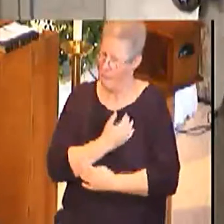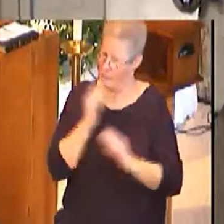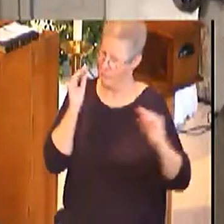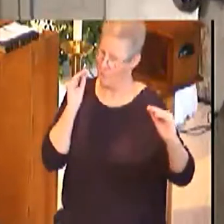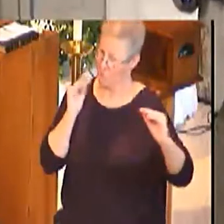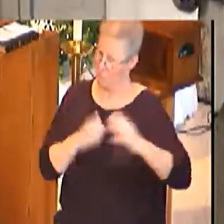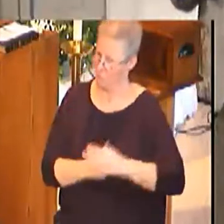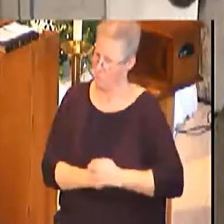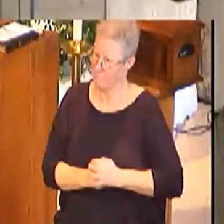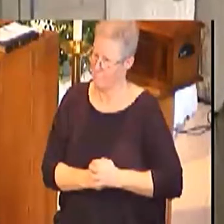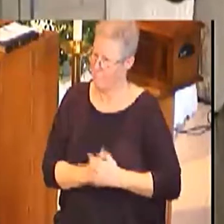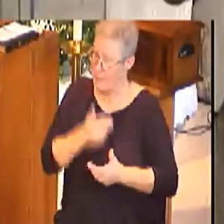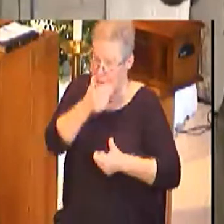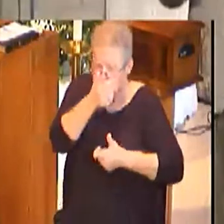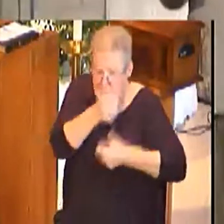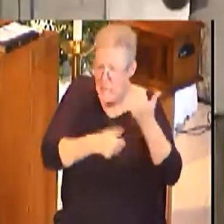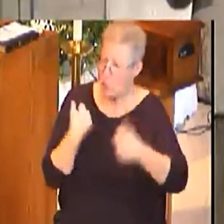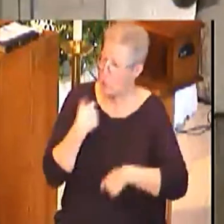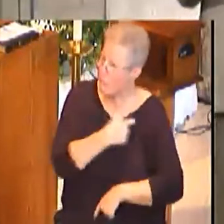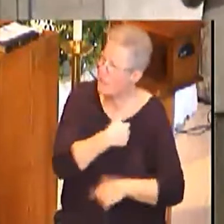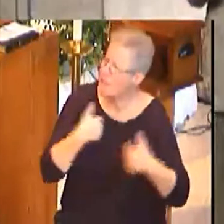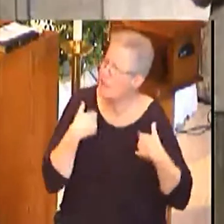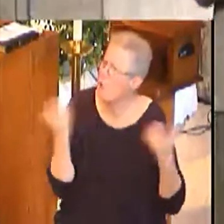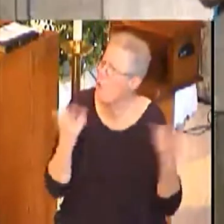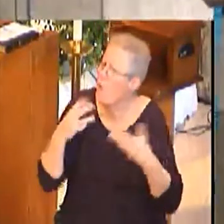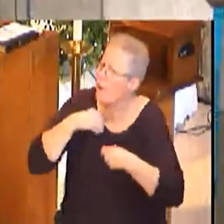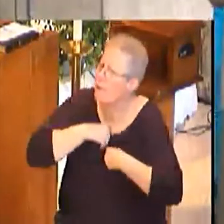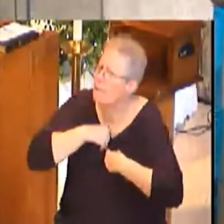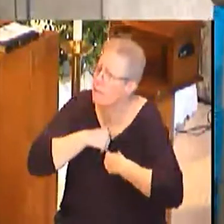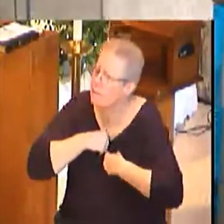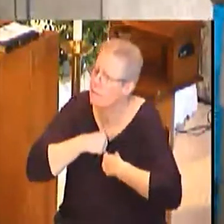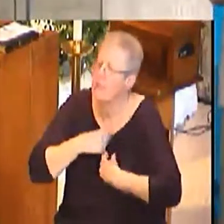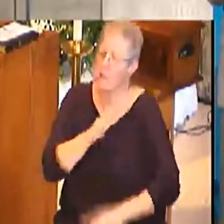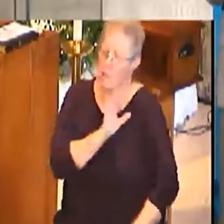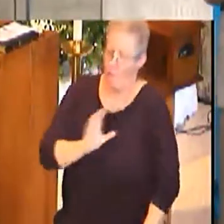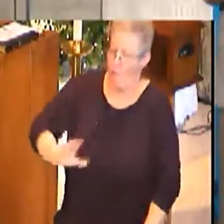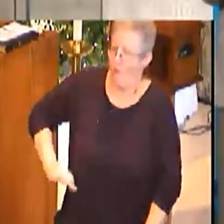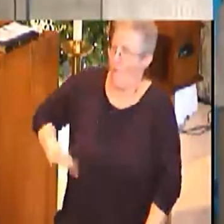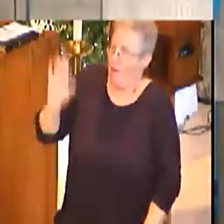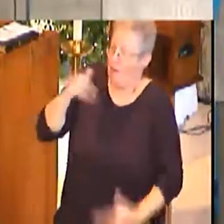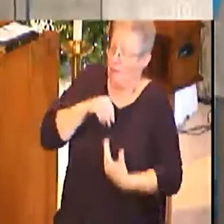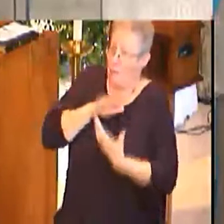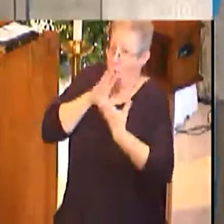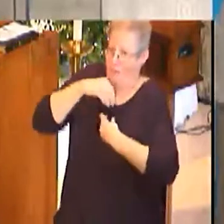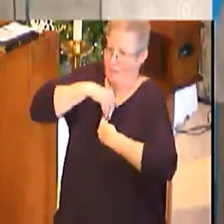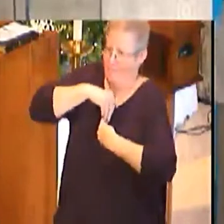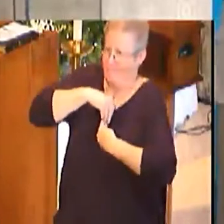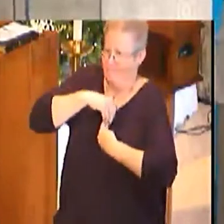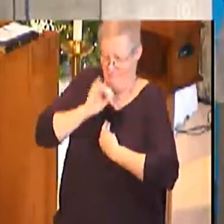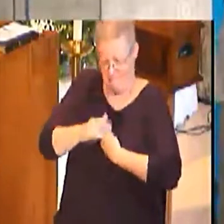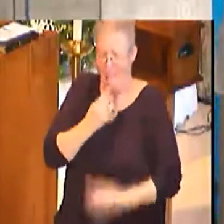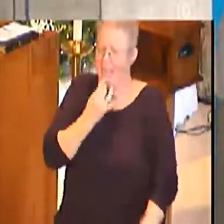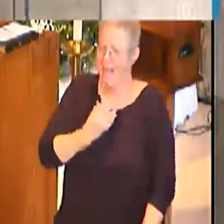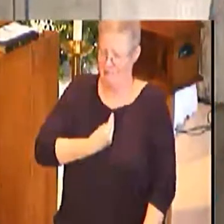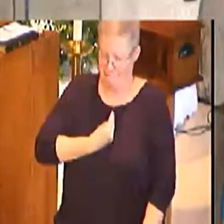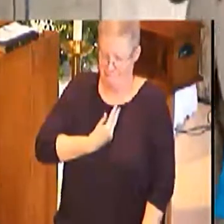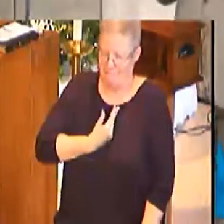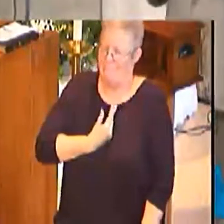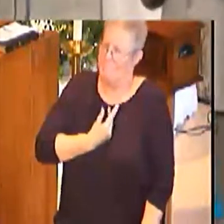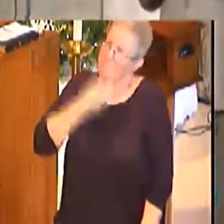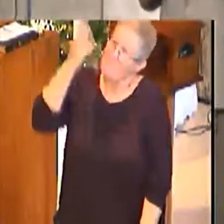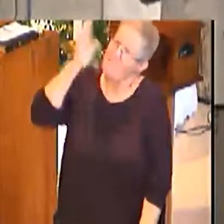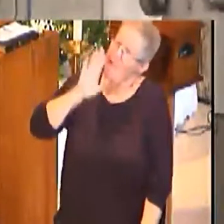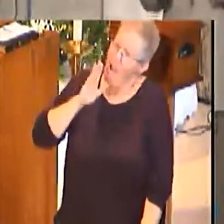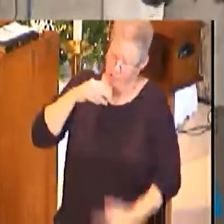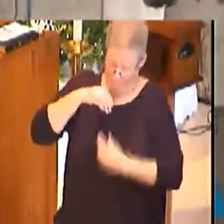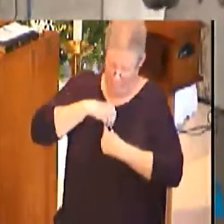one of us has that what within, that Christ presence within, that light, that God presence